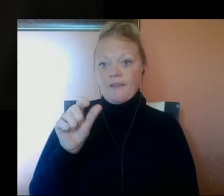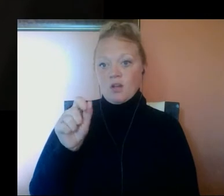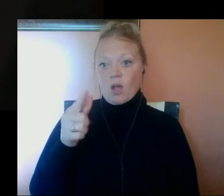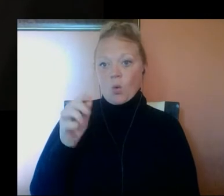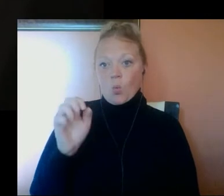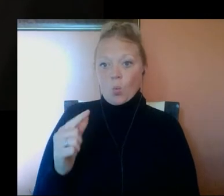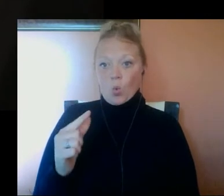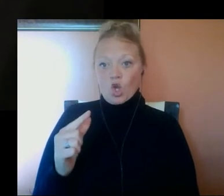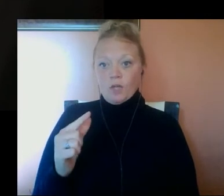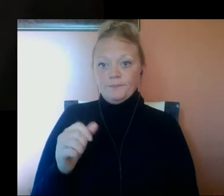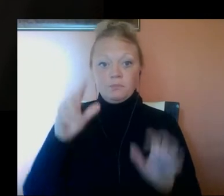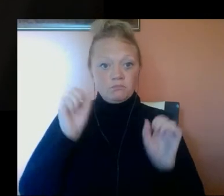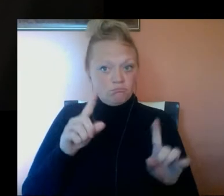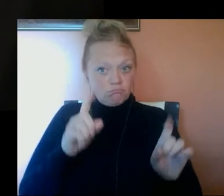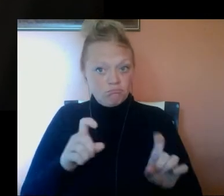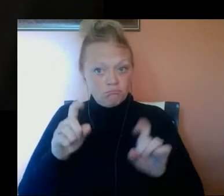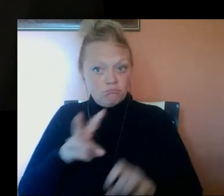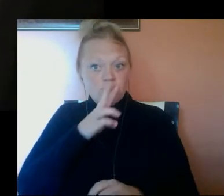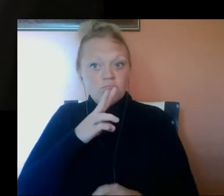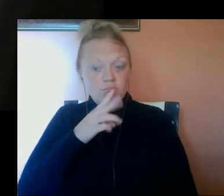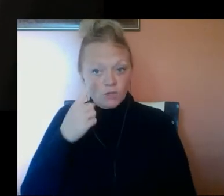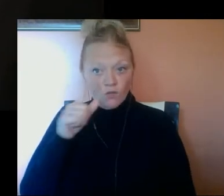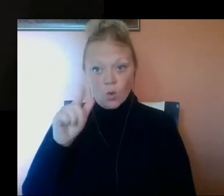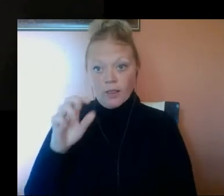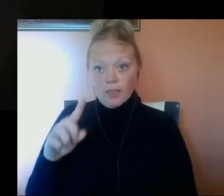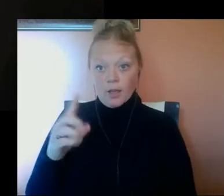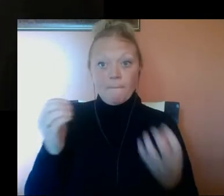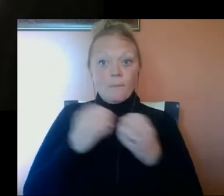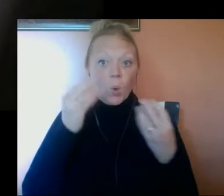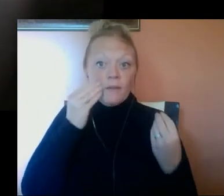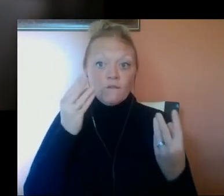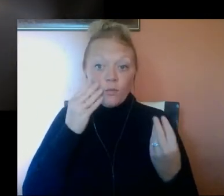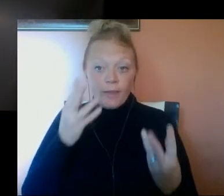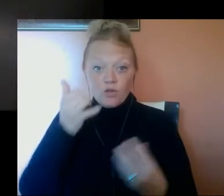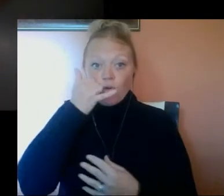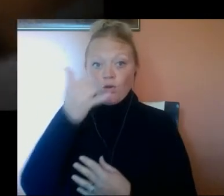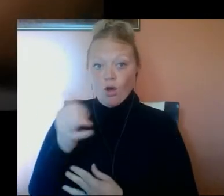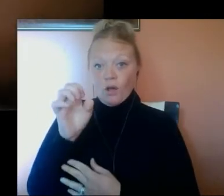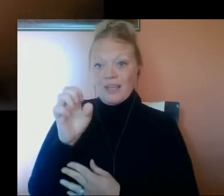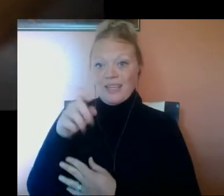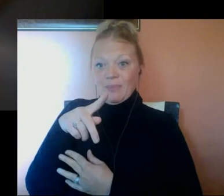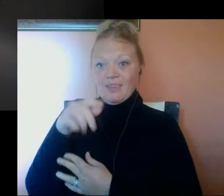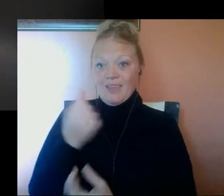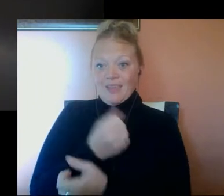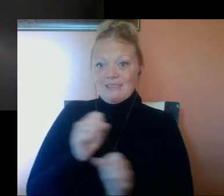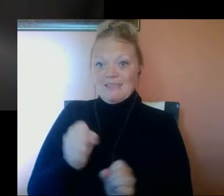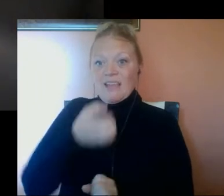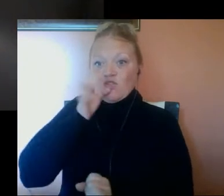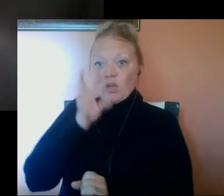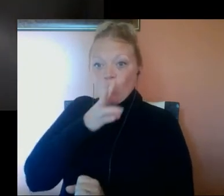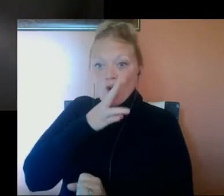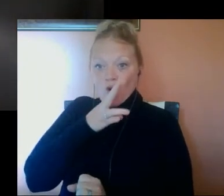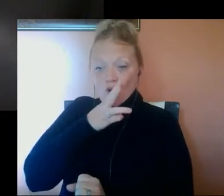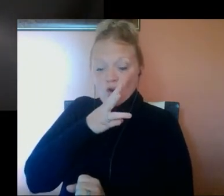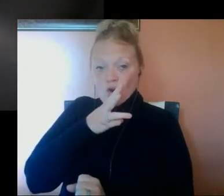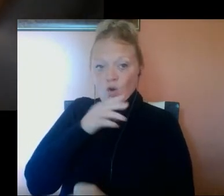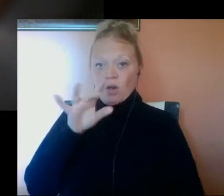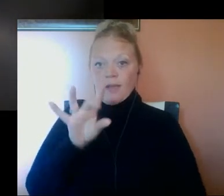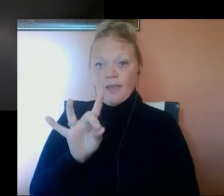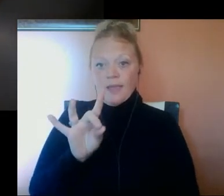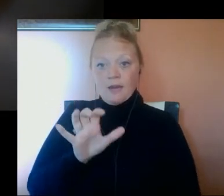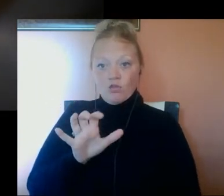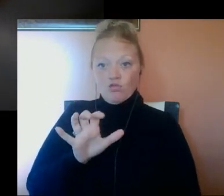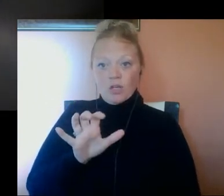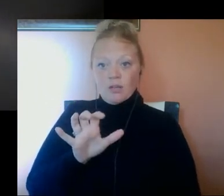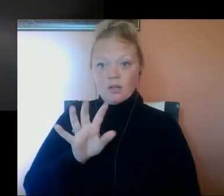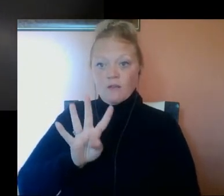.org. You can test your water for lead. For more information, call EPA's Safe Drinking Water Hotline